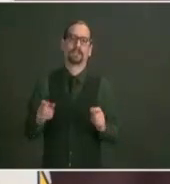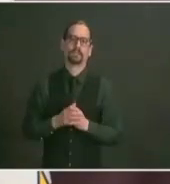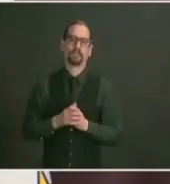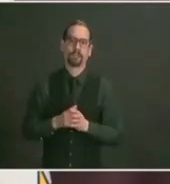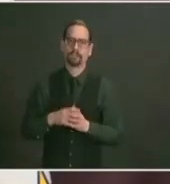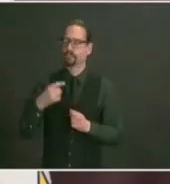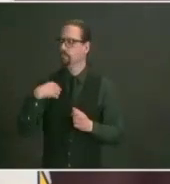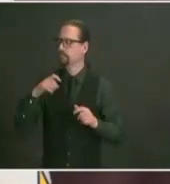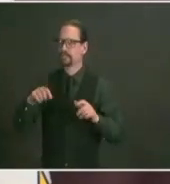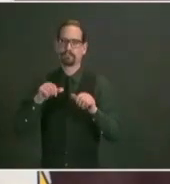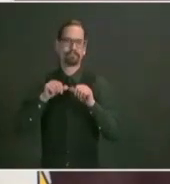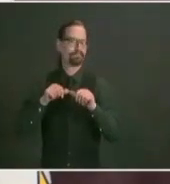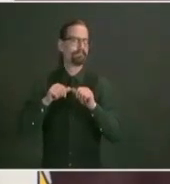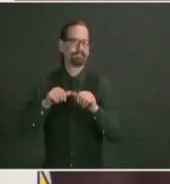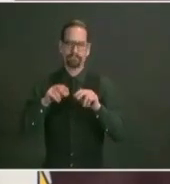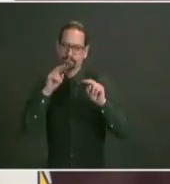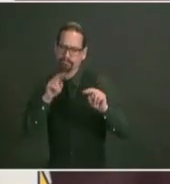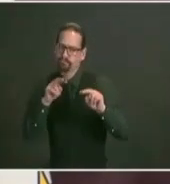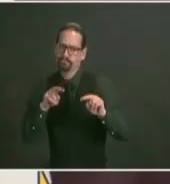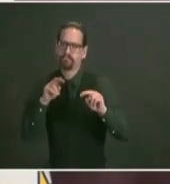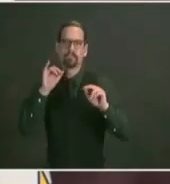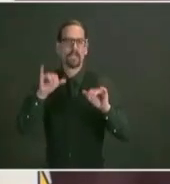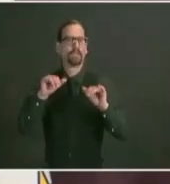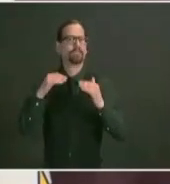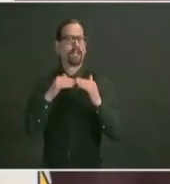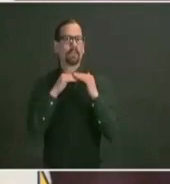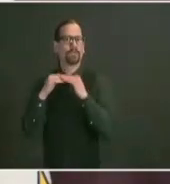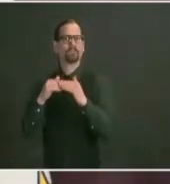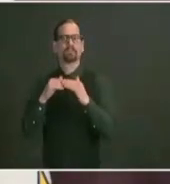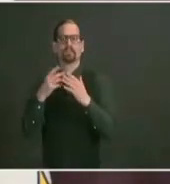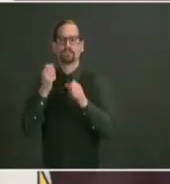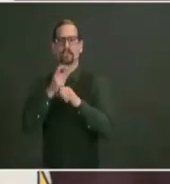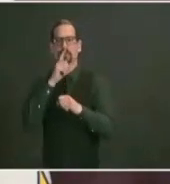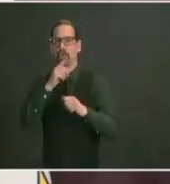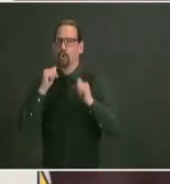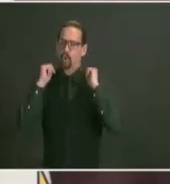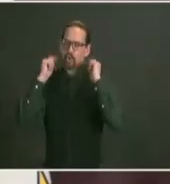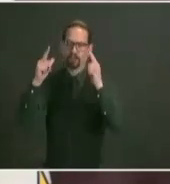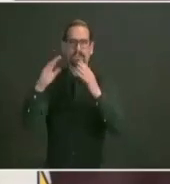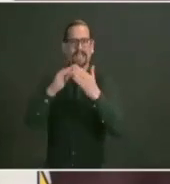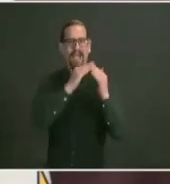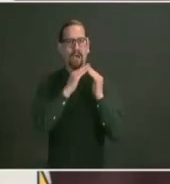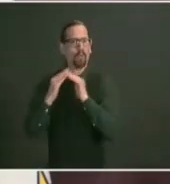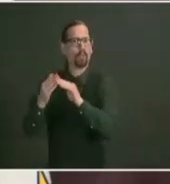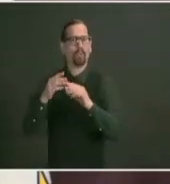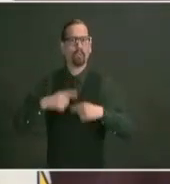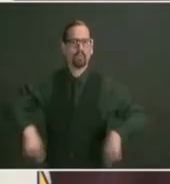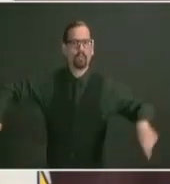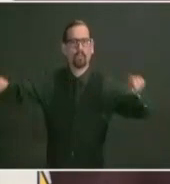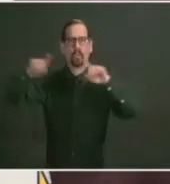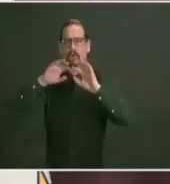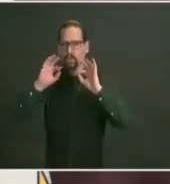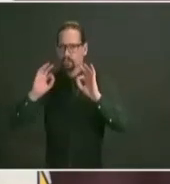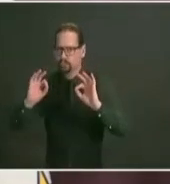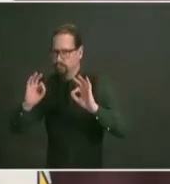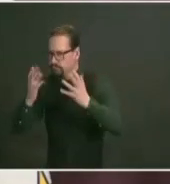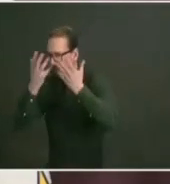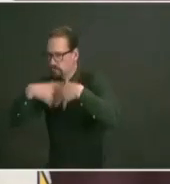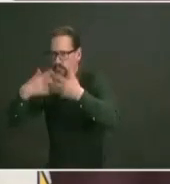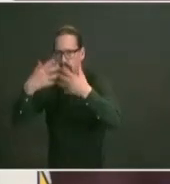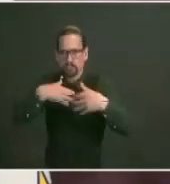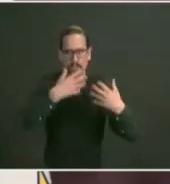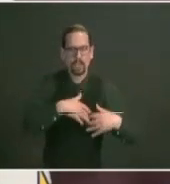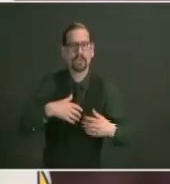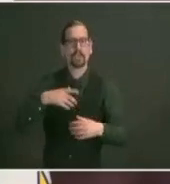to narrow the disparities that exist between those who are hospitalized and those who have